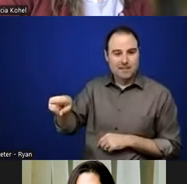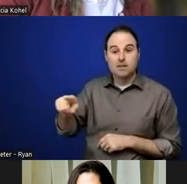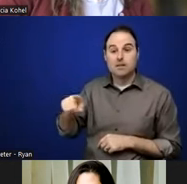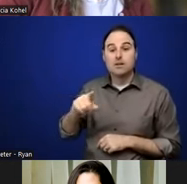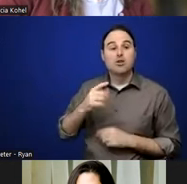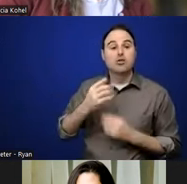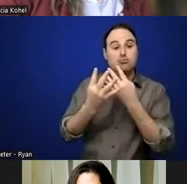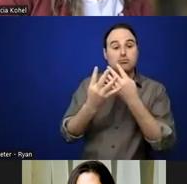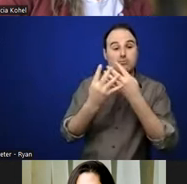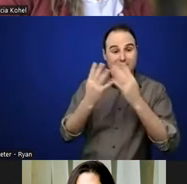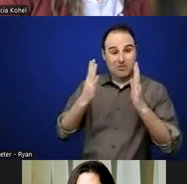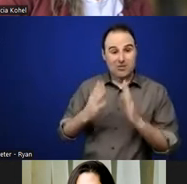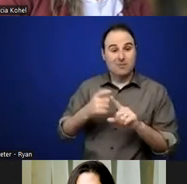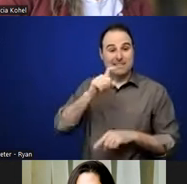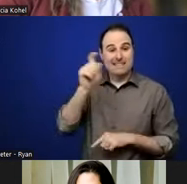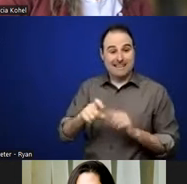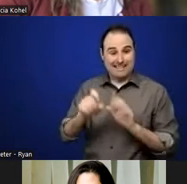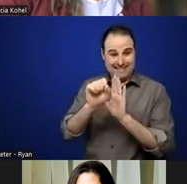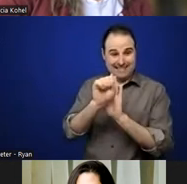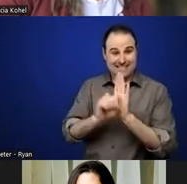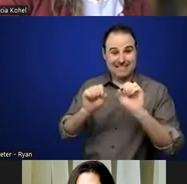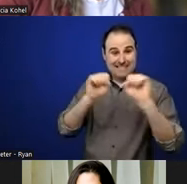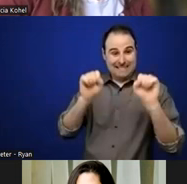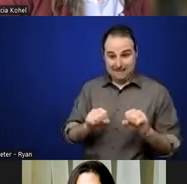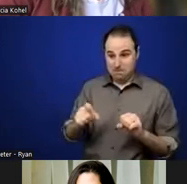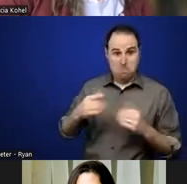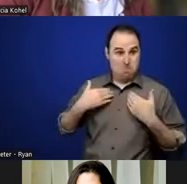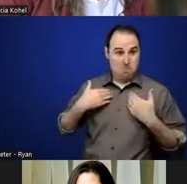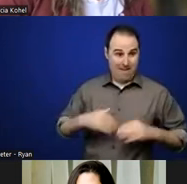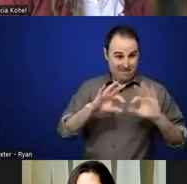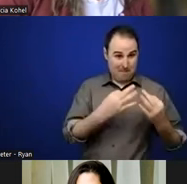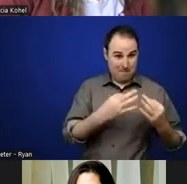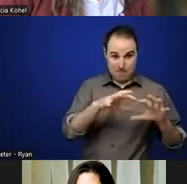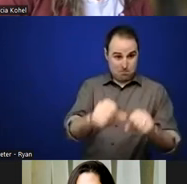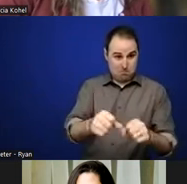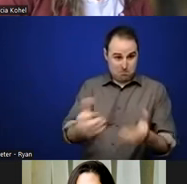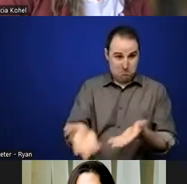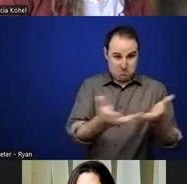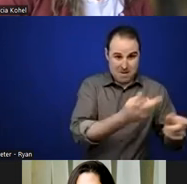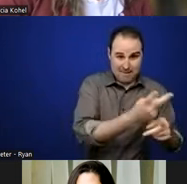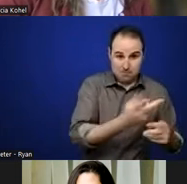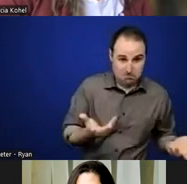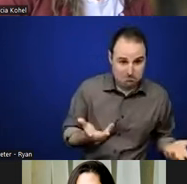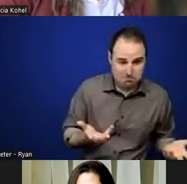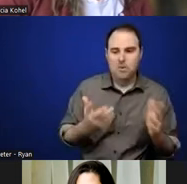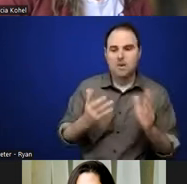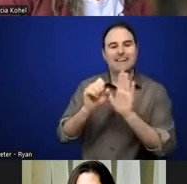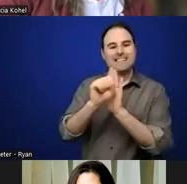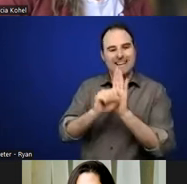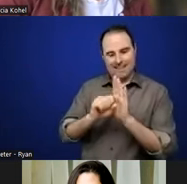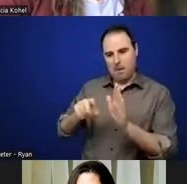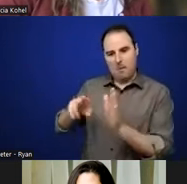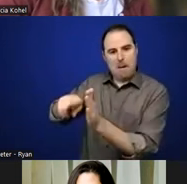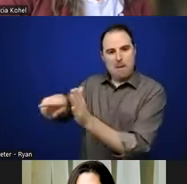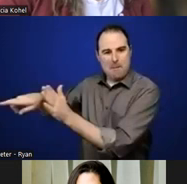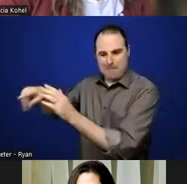and their bodies are not able to be claimed by their family members for one reason or another, right? The state gives them a burial. And we had